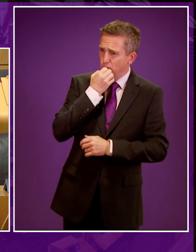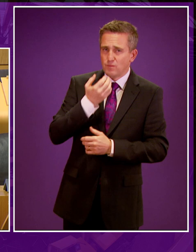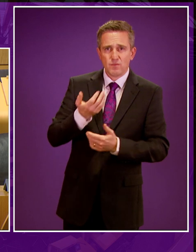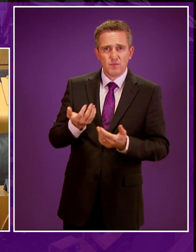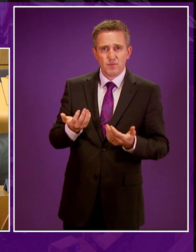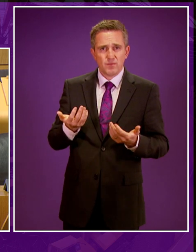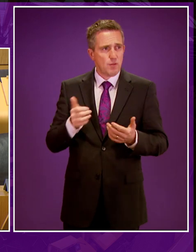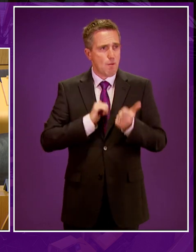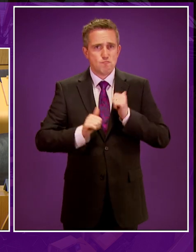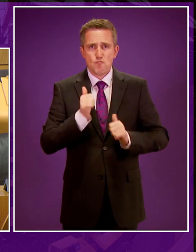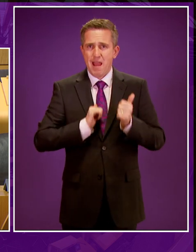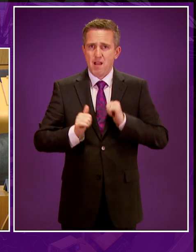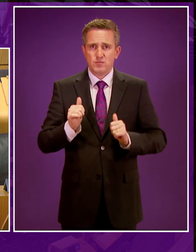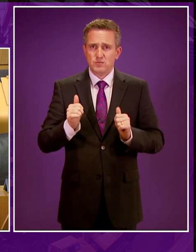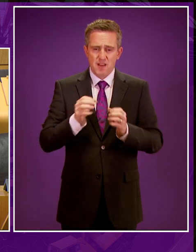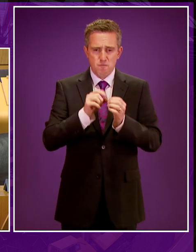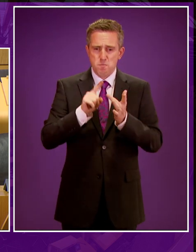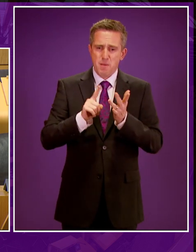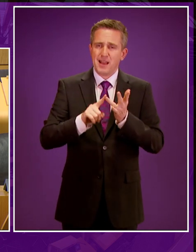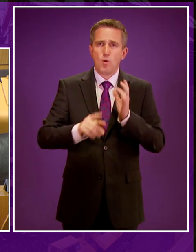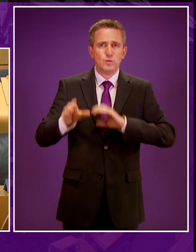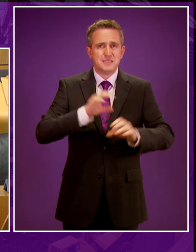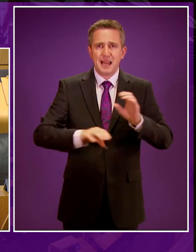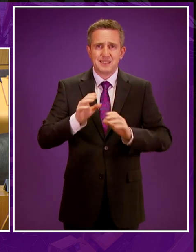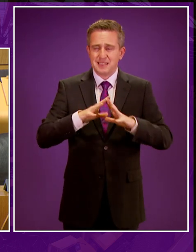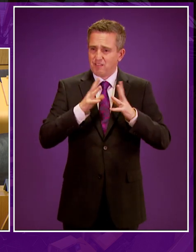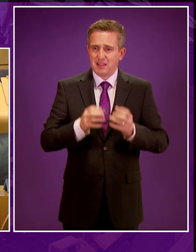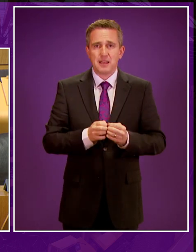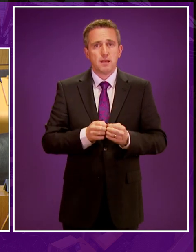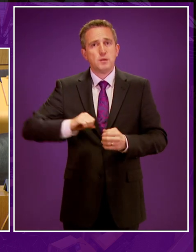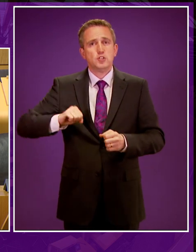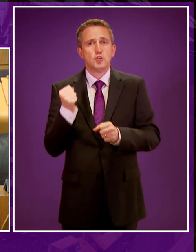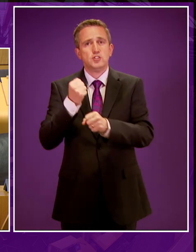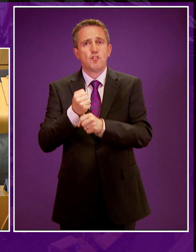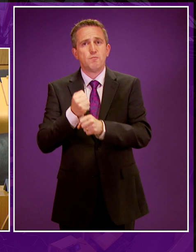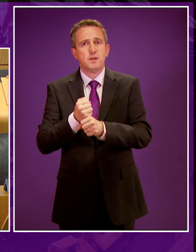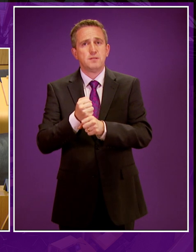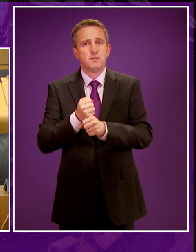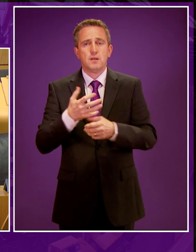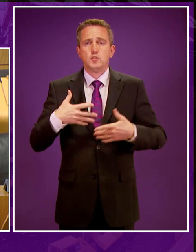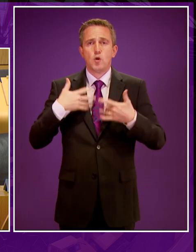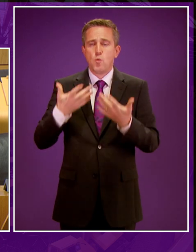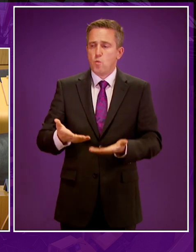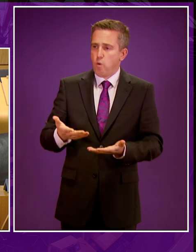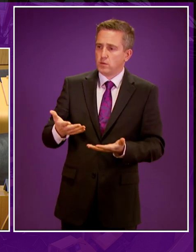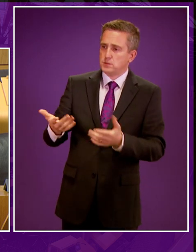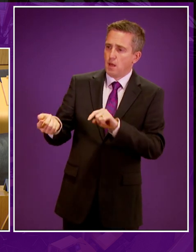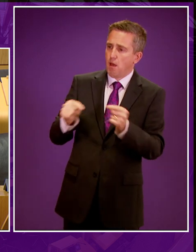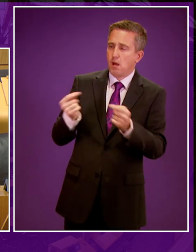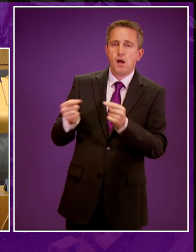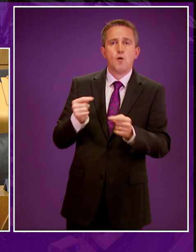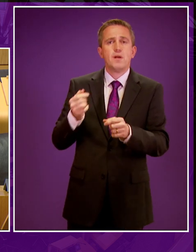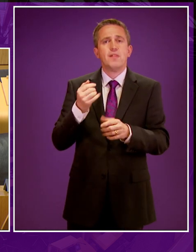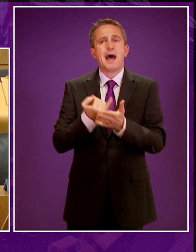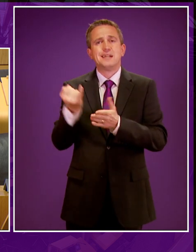proud of our globally recognised talent in the biological science sector, the Scottish Government would prefer not to incur the wrath of the anti-GM campaigners